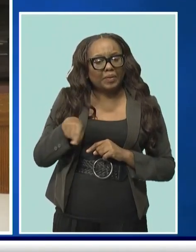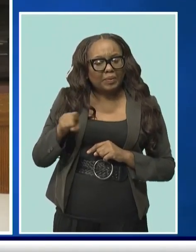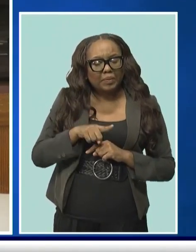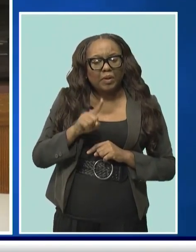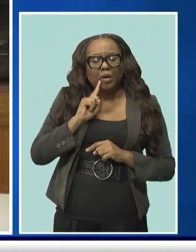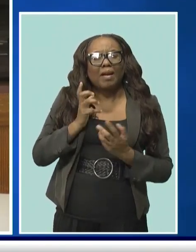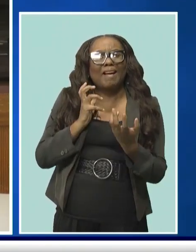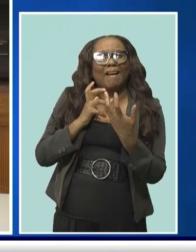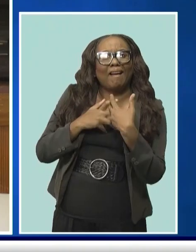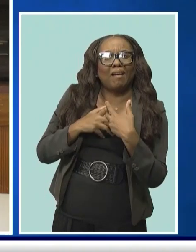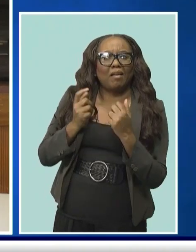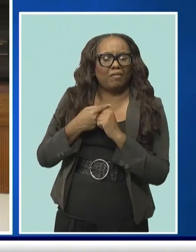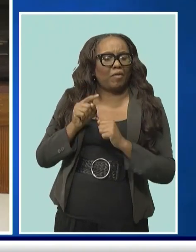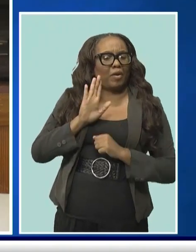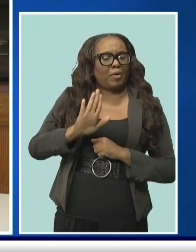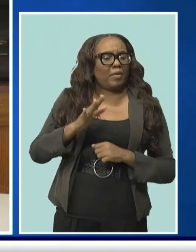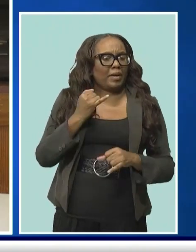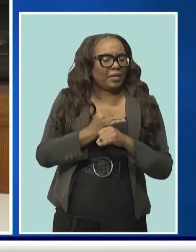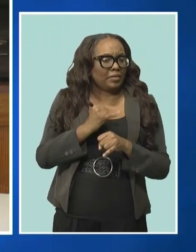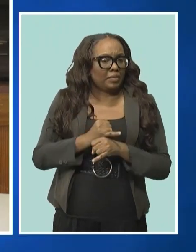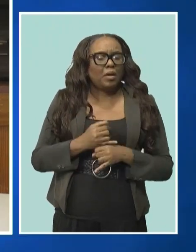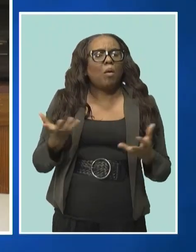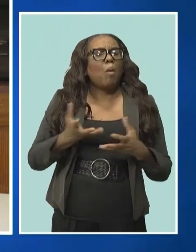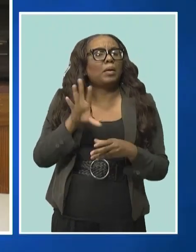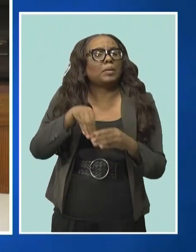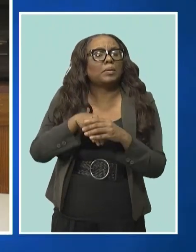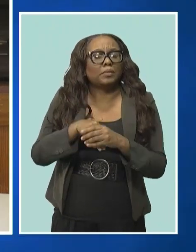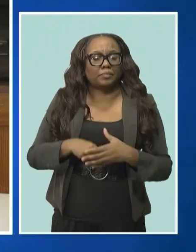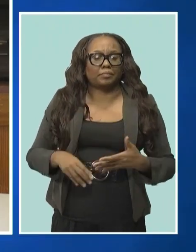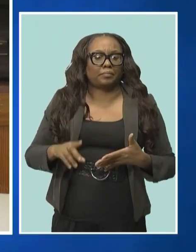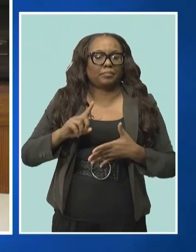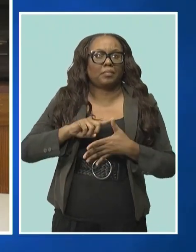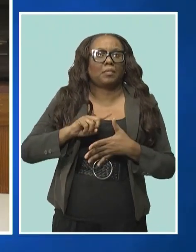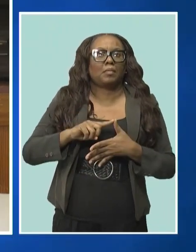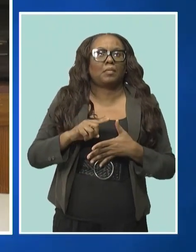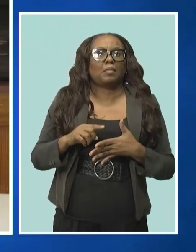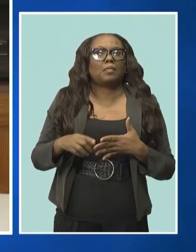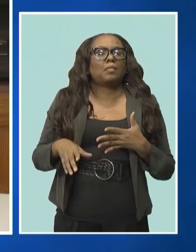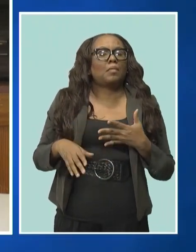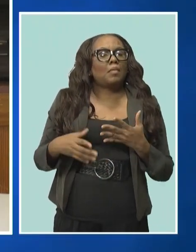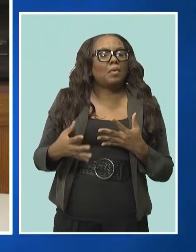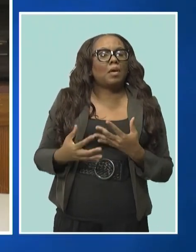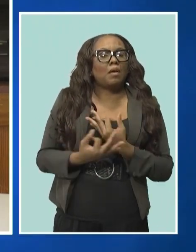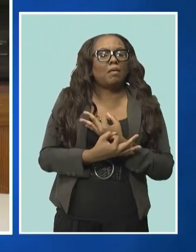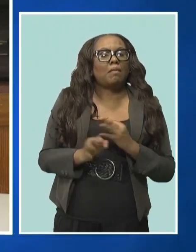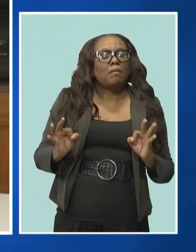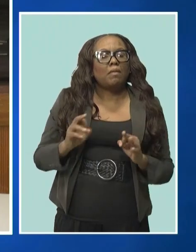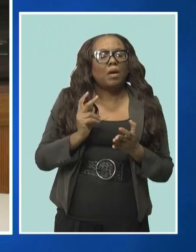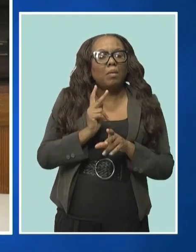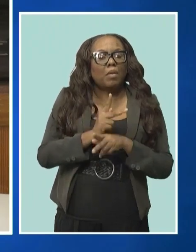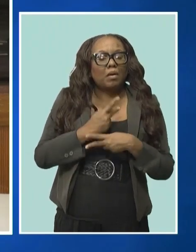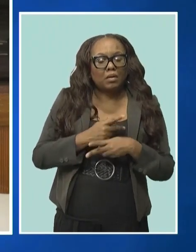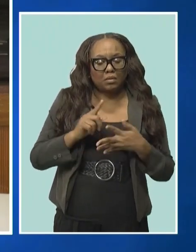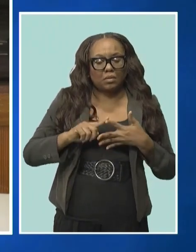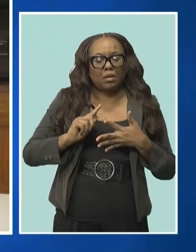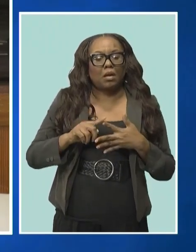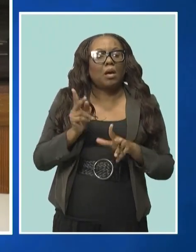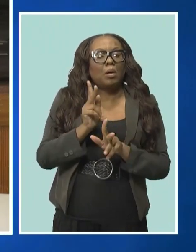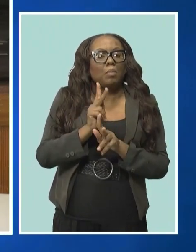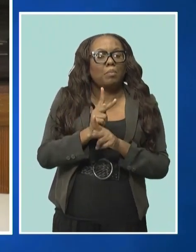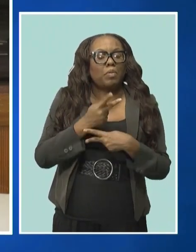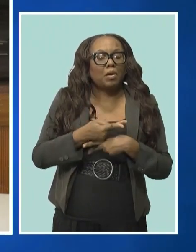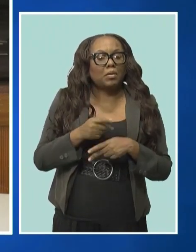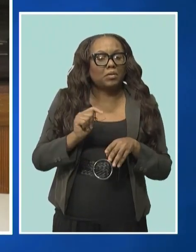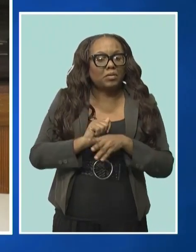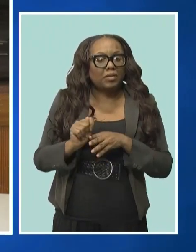required industry sectors. Included in the packages, you will receive special savings, free bundled products, product training, both in-house